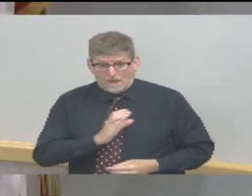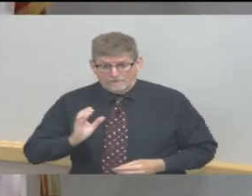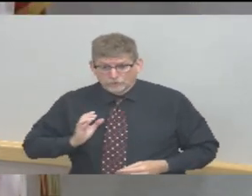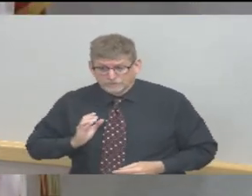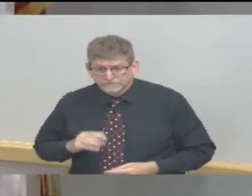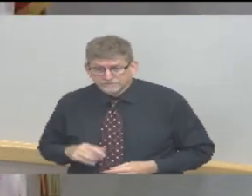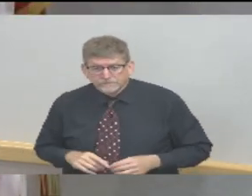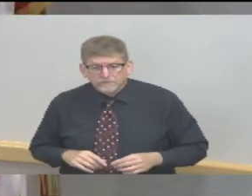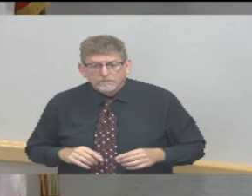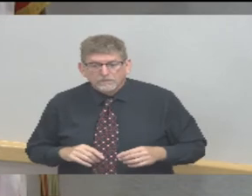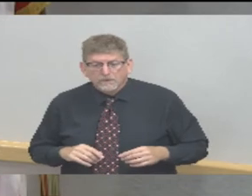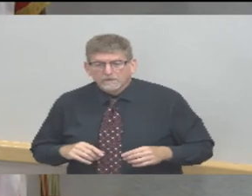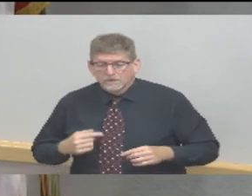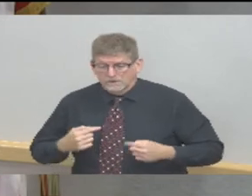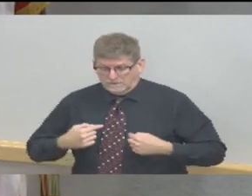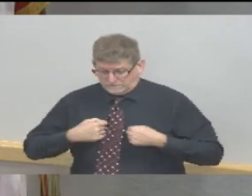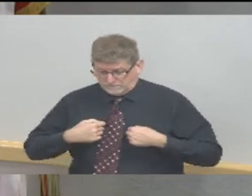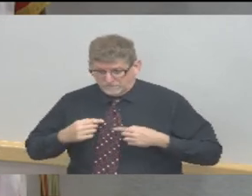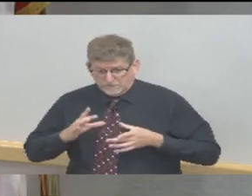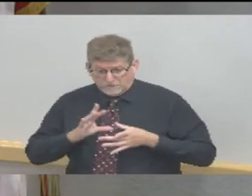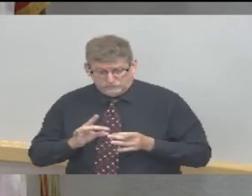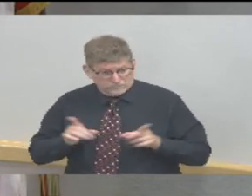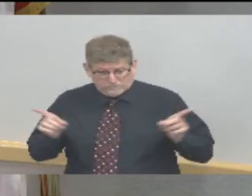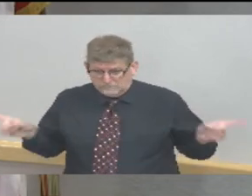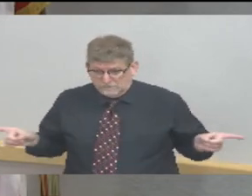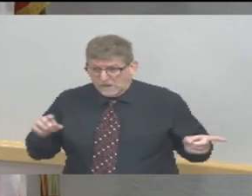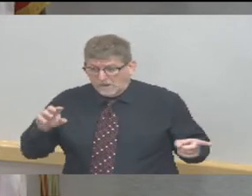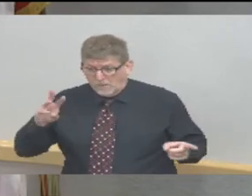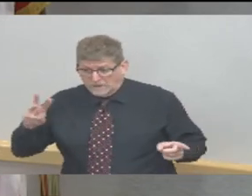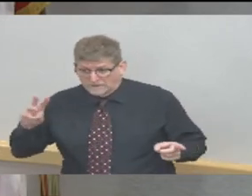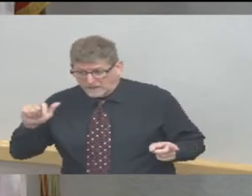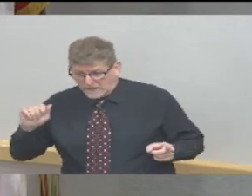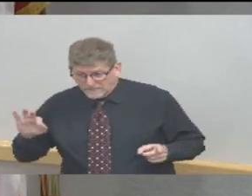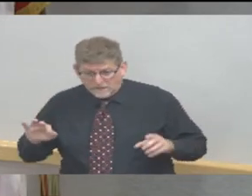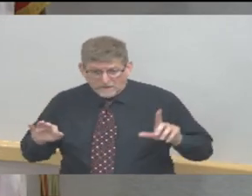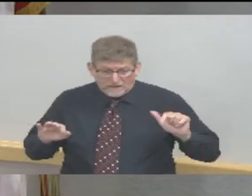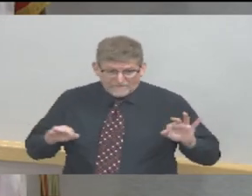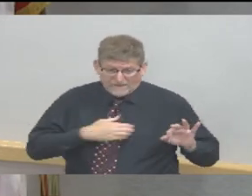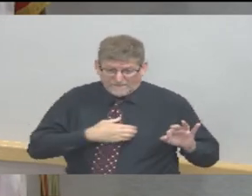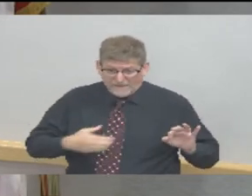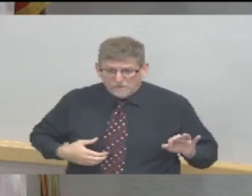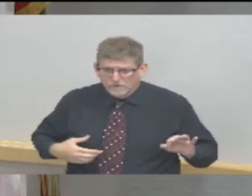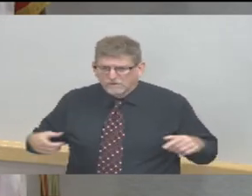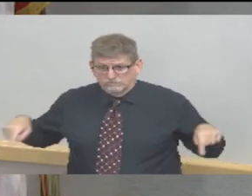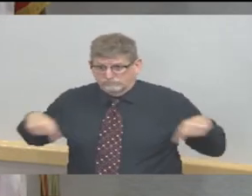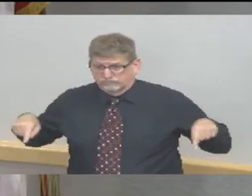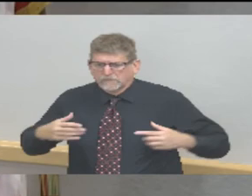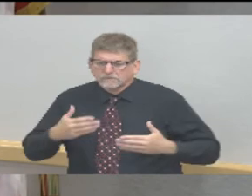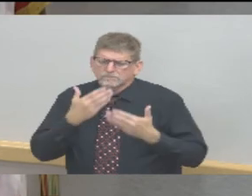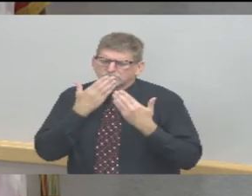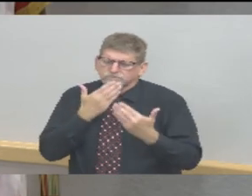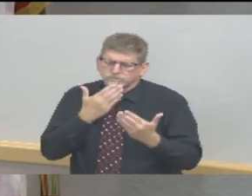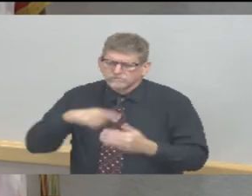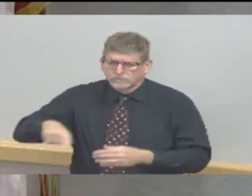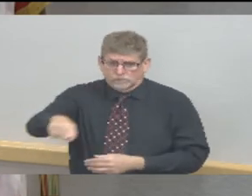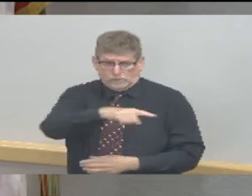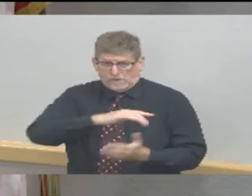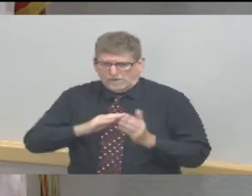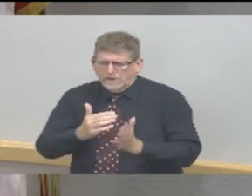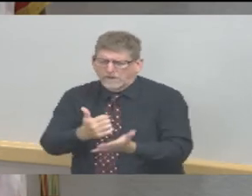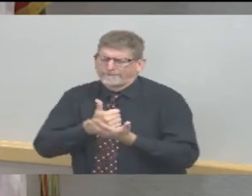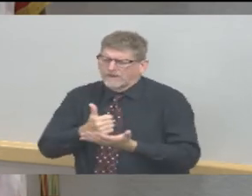for not only being with us today but working this through this process with us. I guarantee you that there's not a person in this room